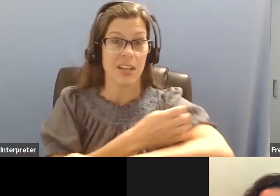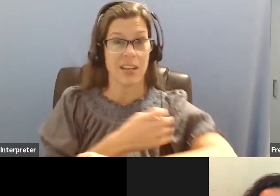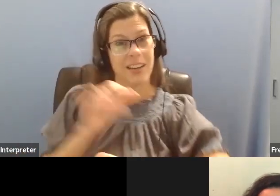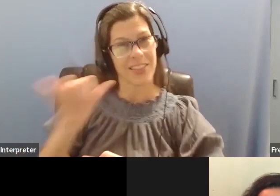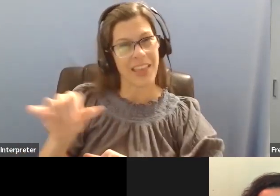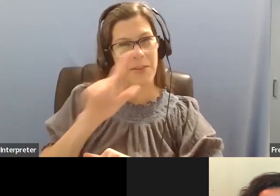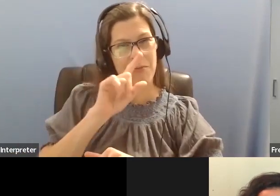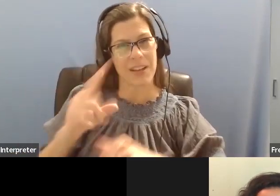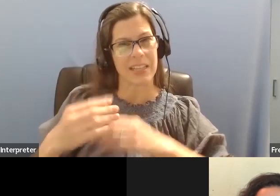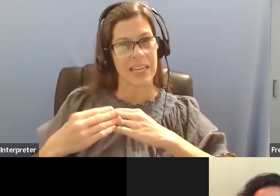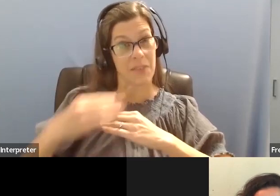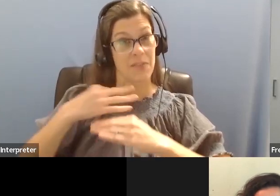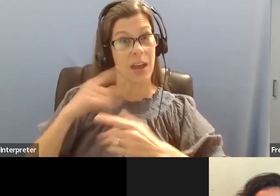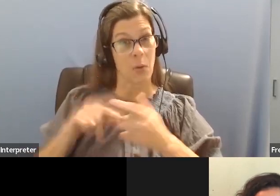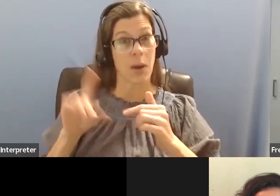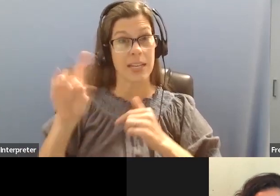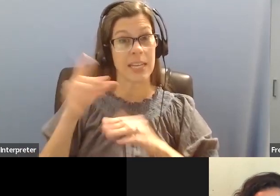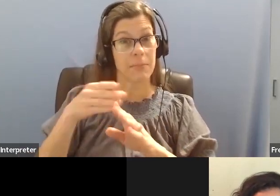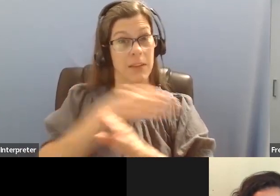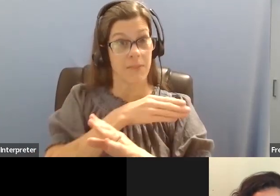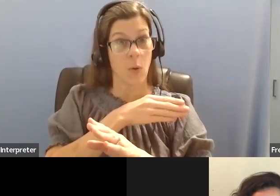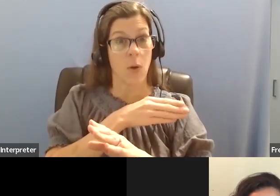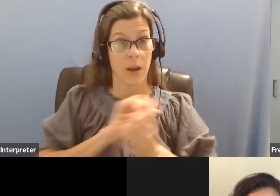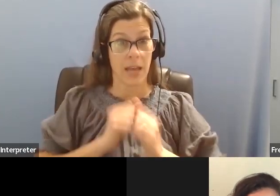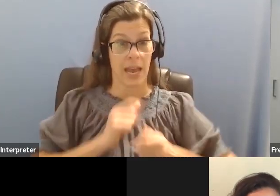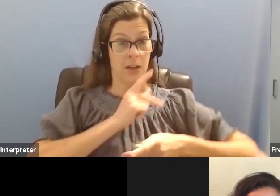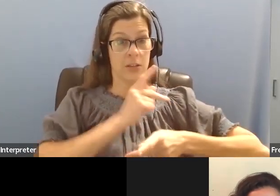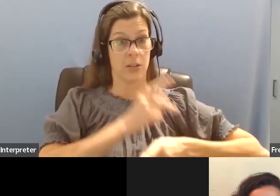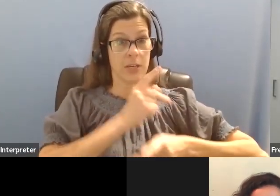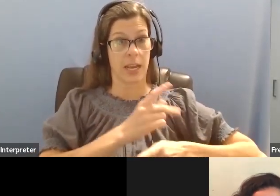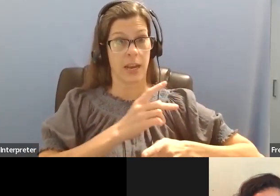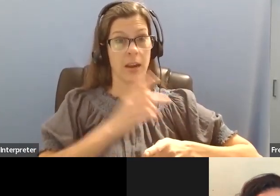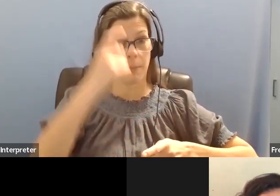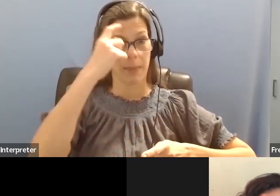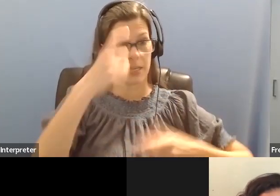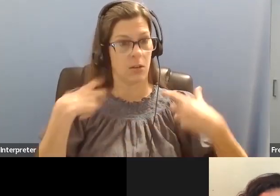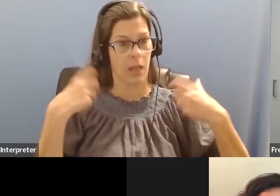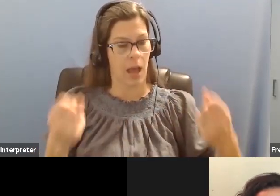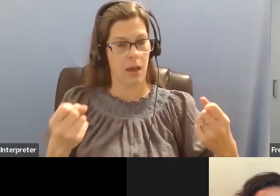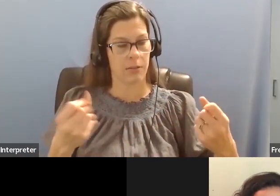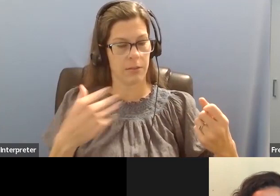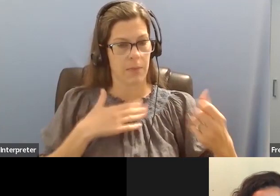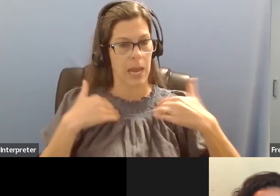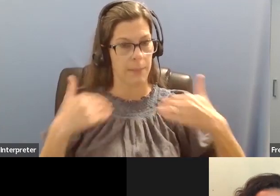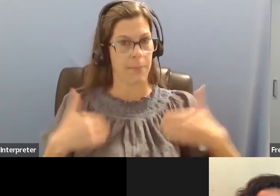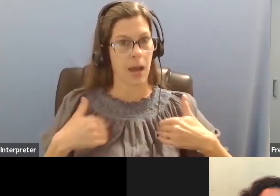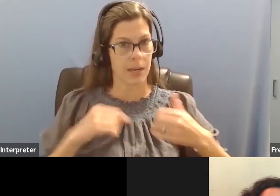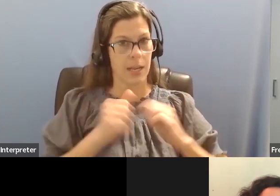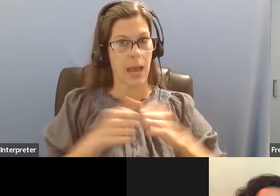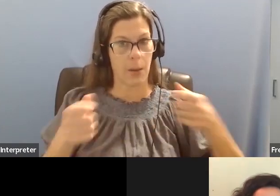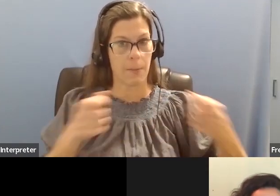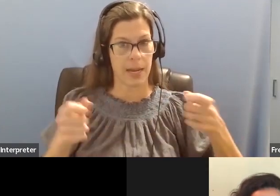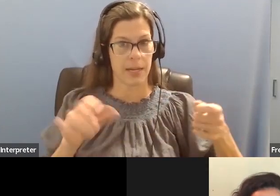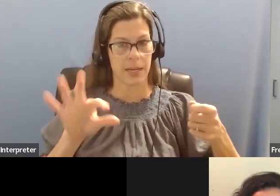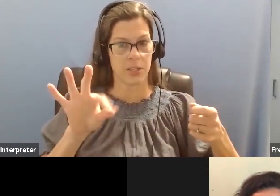that I did before to take care of my, my, my mental health and to manage my fiber as well.